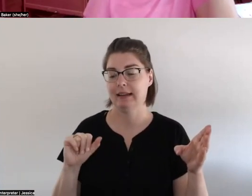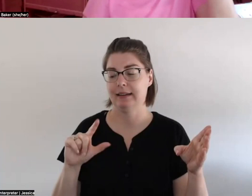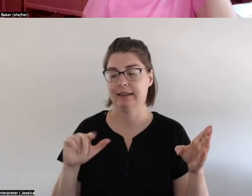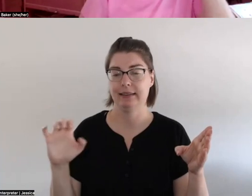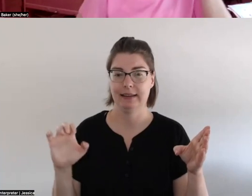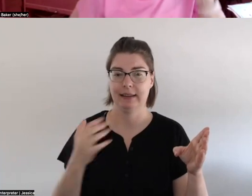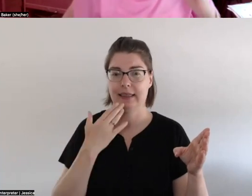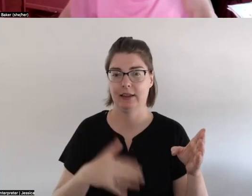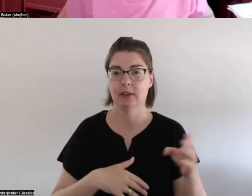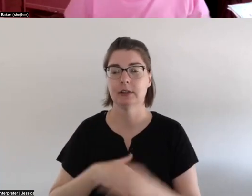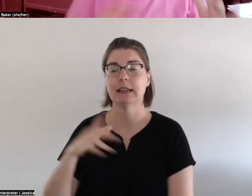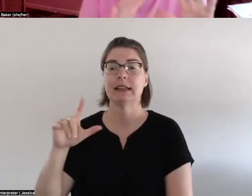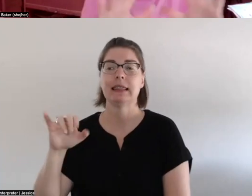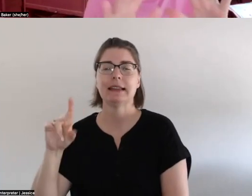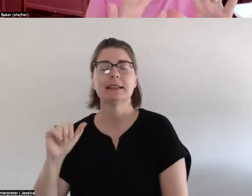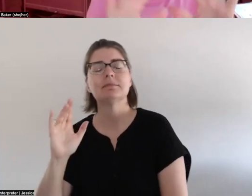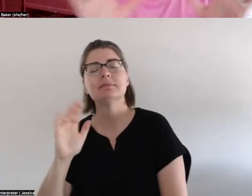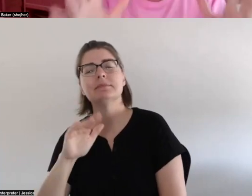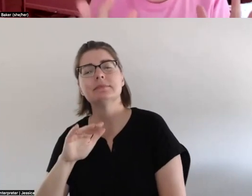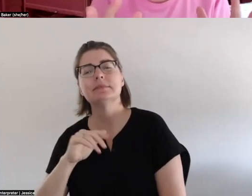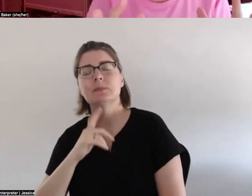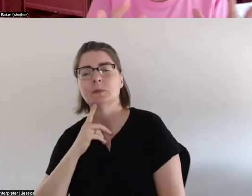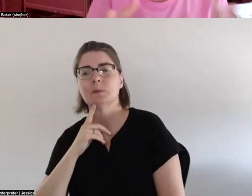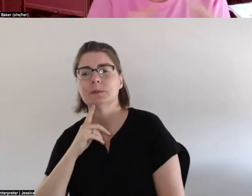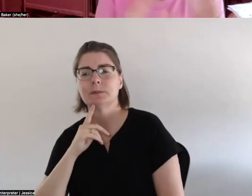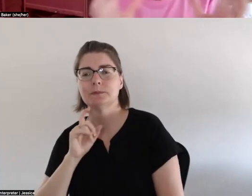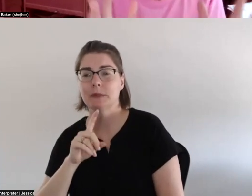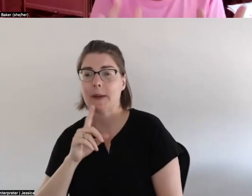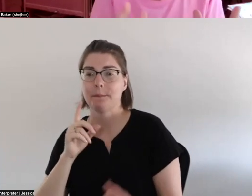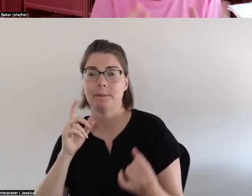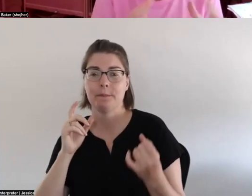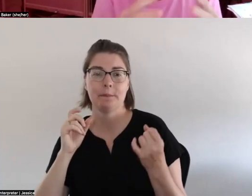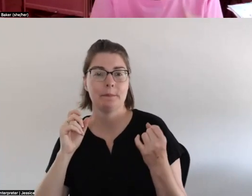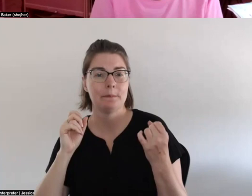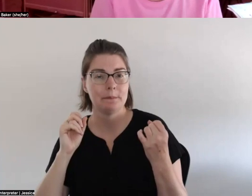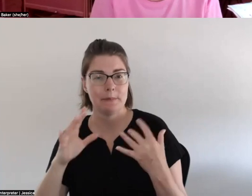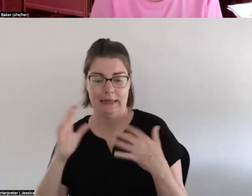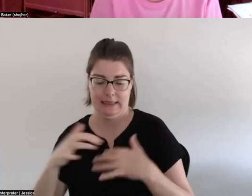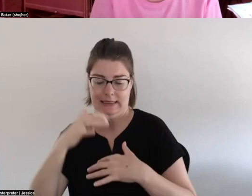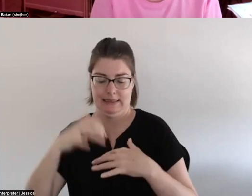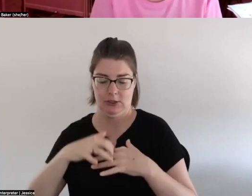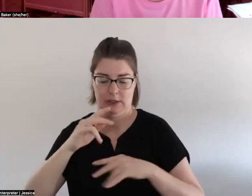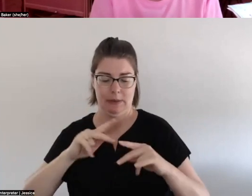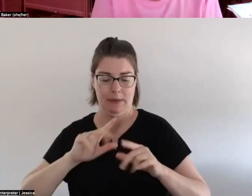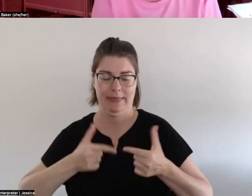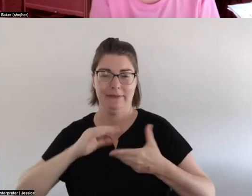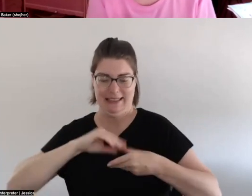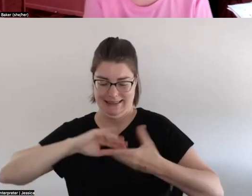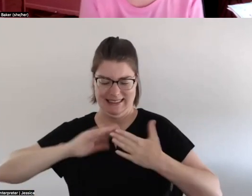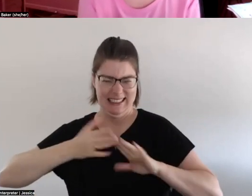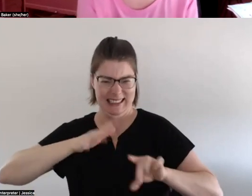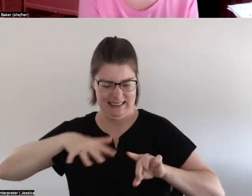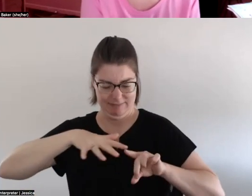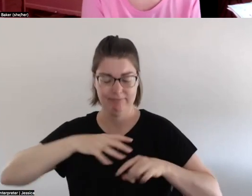patricia we have many indigenous peoples living in urban settings and